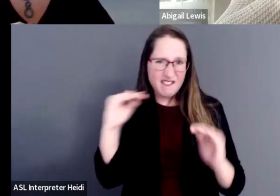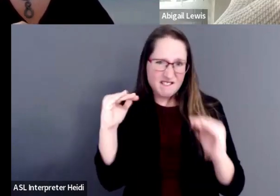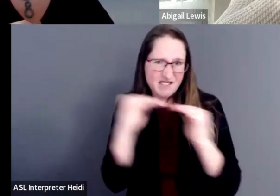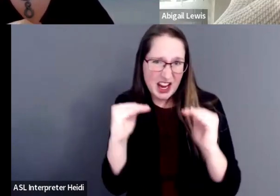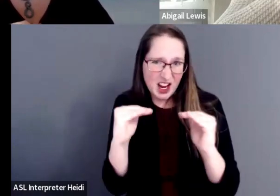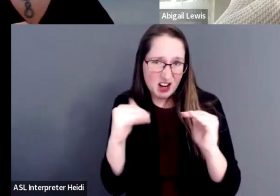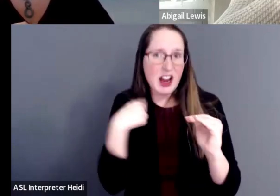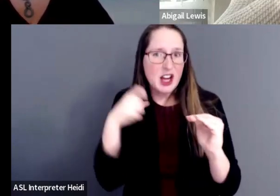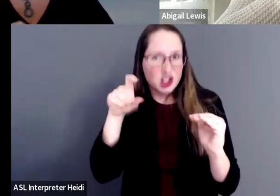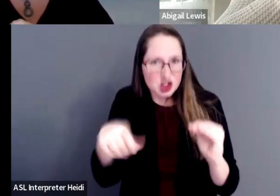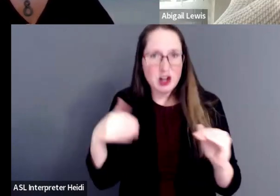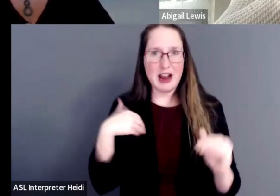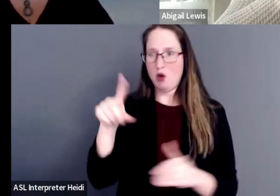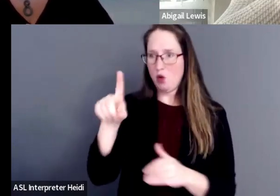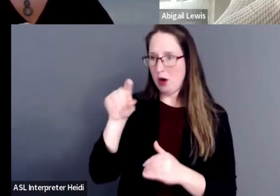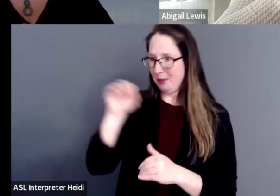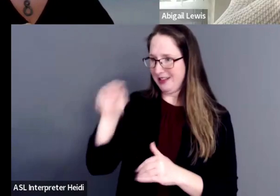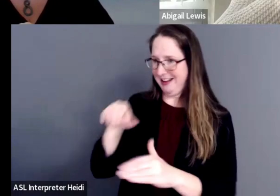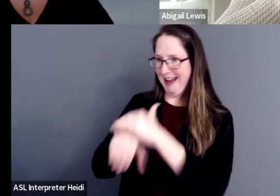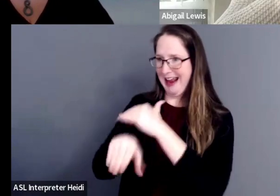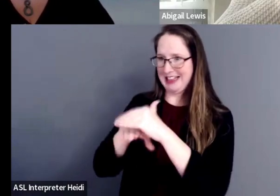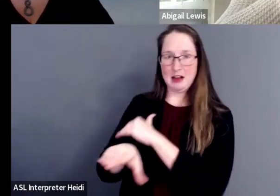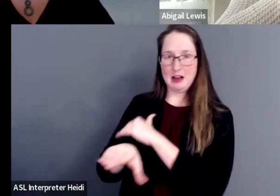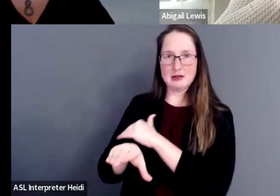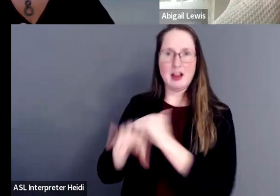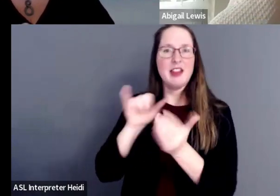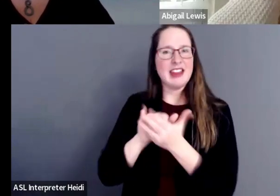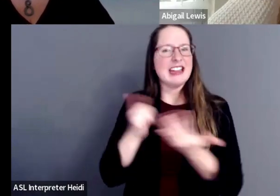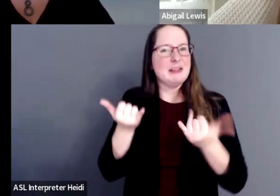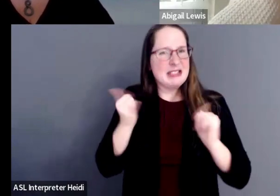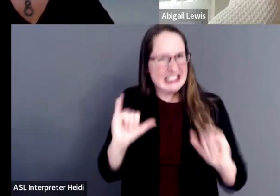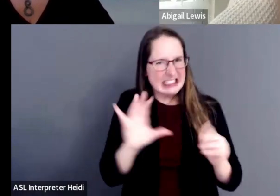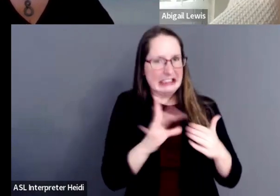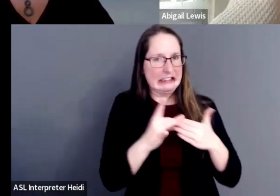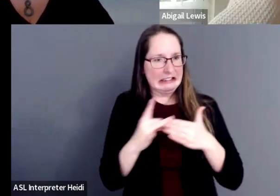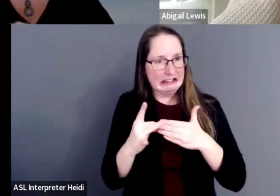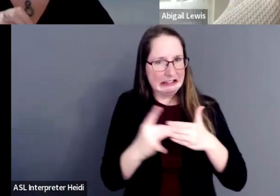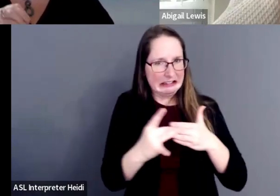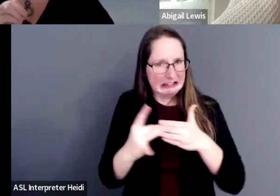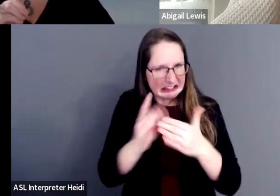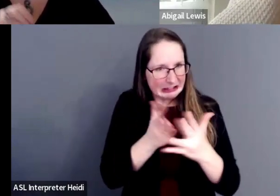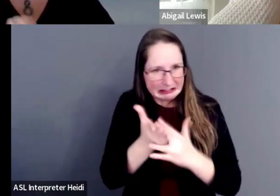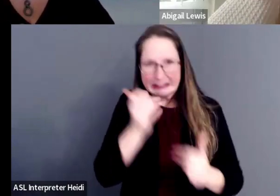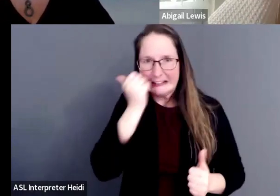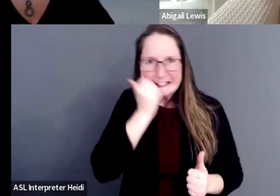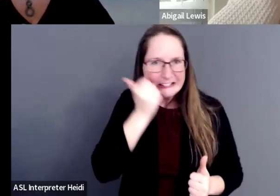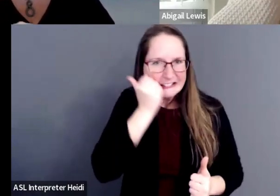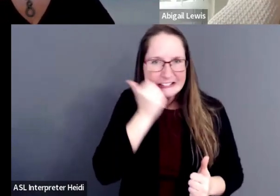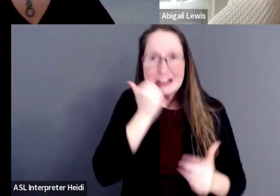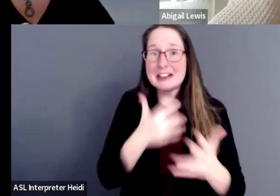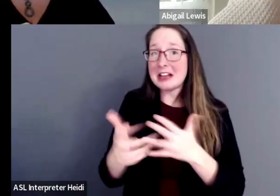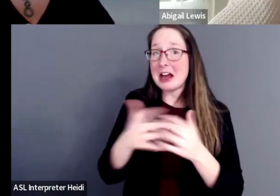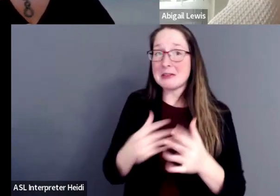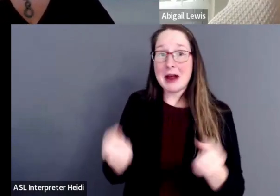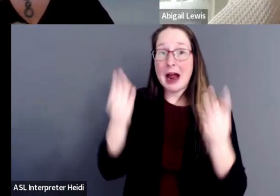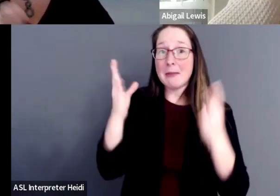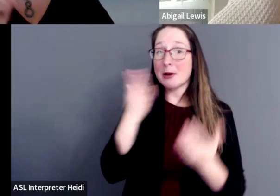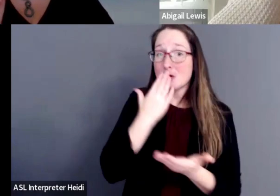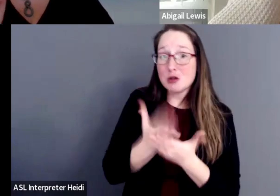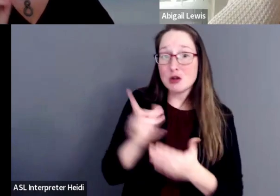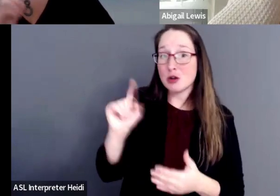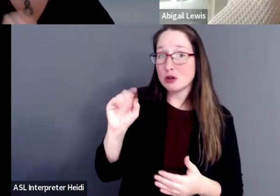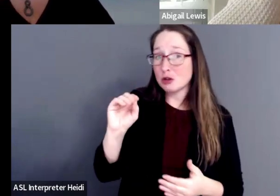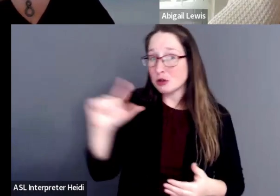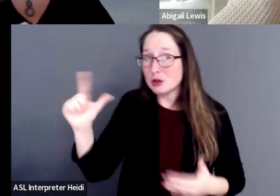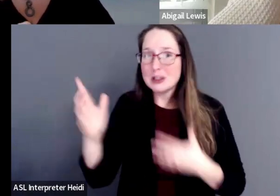have 100% access. So that's kind of what I still have to navigate day in, day out, no matter how many good tools I have under my